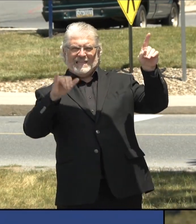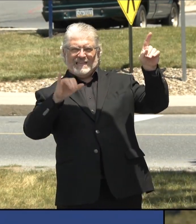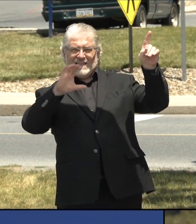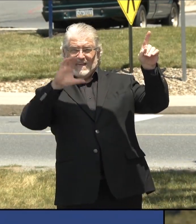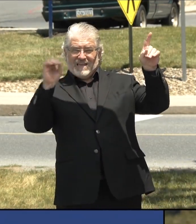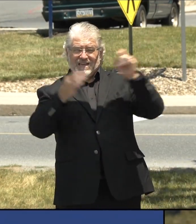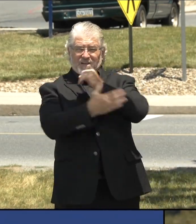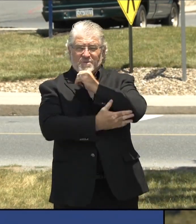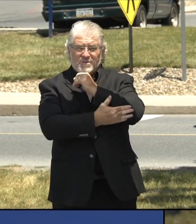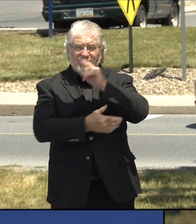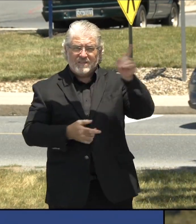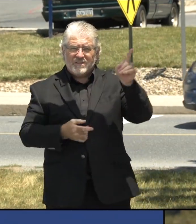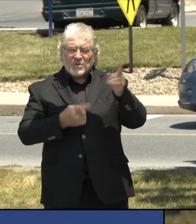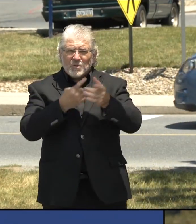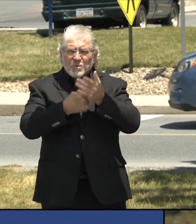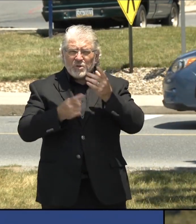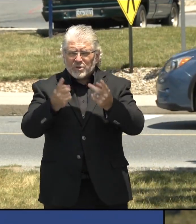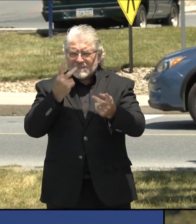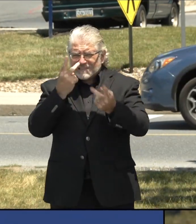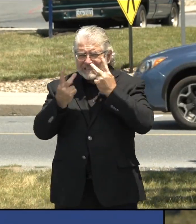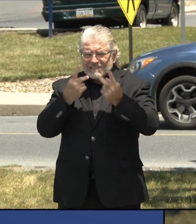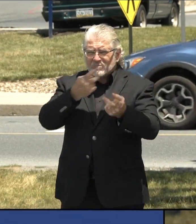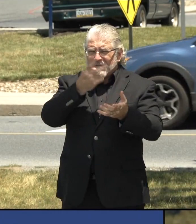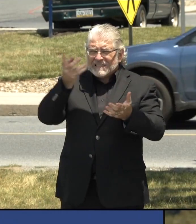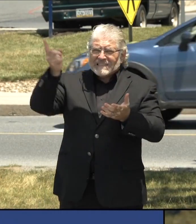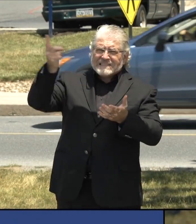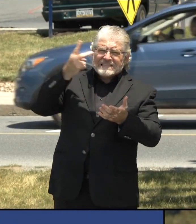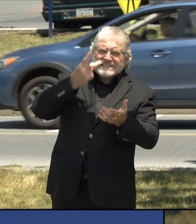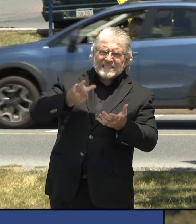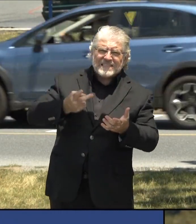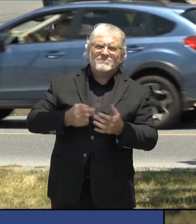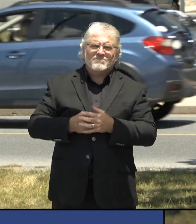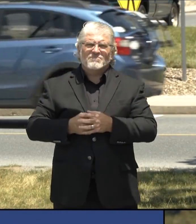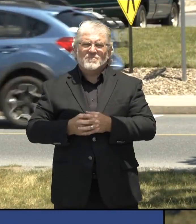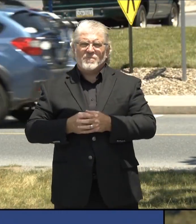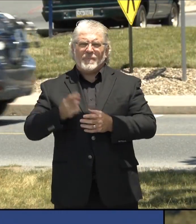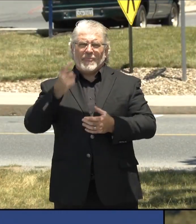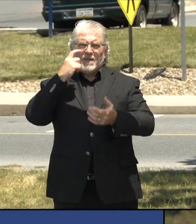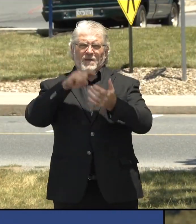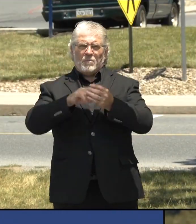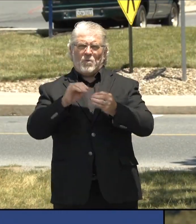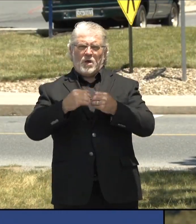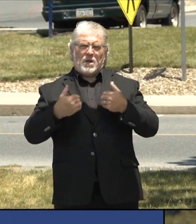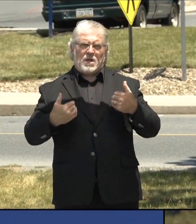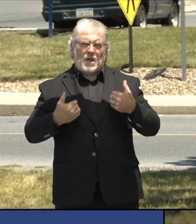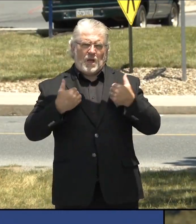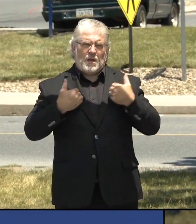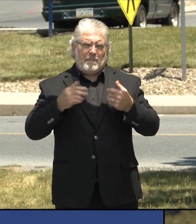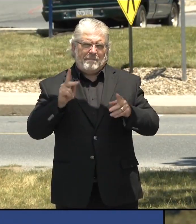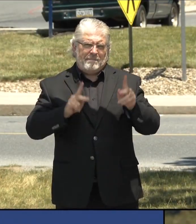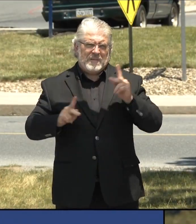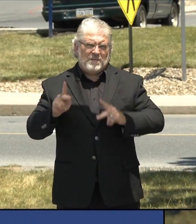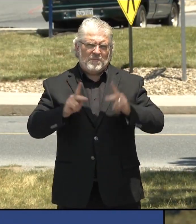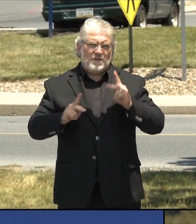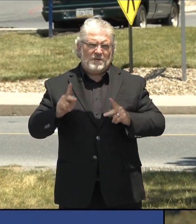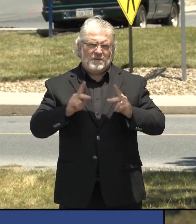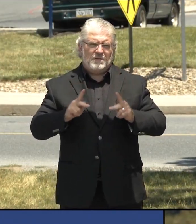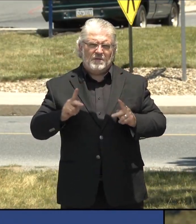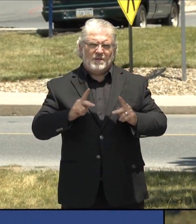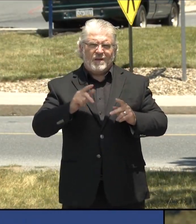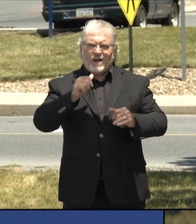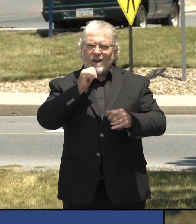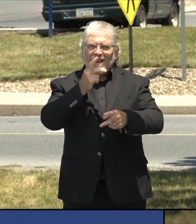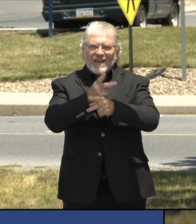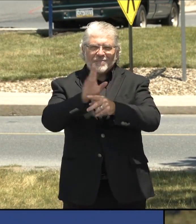to her. And what she was seeing was, um, more, more young people, um, who, uh, had not been practicing social distancing, not